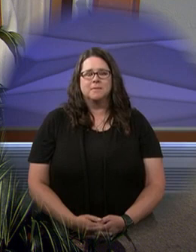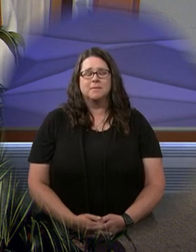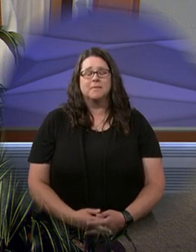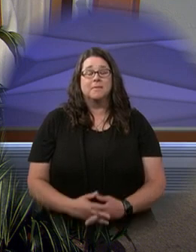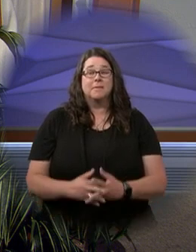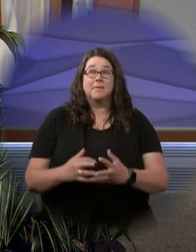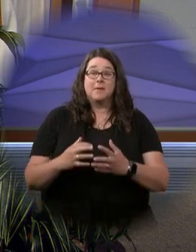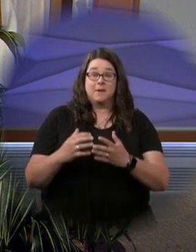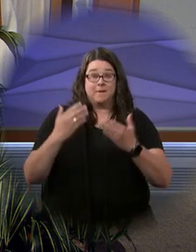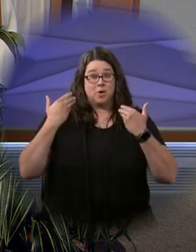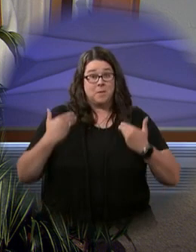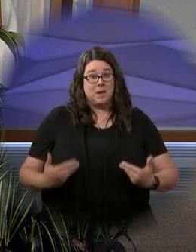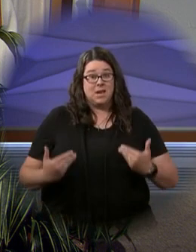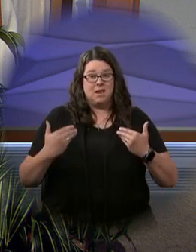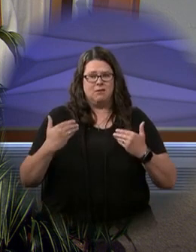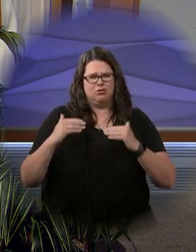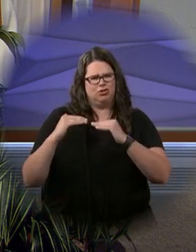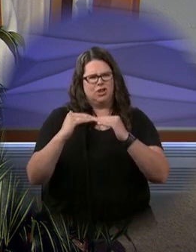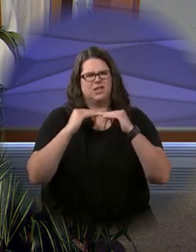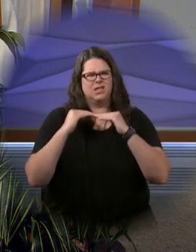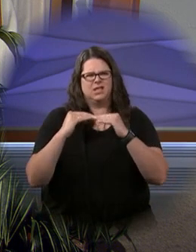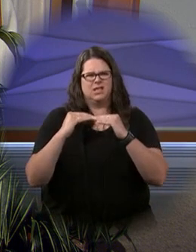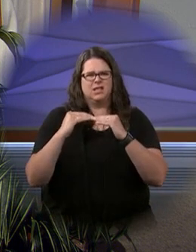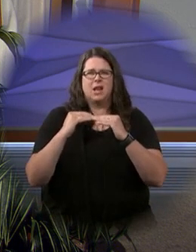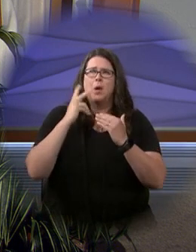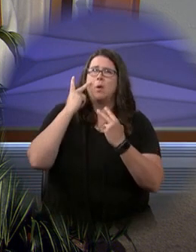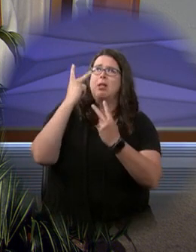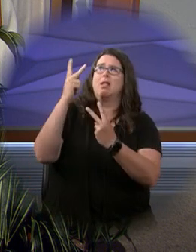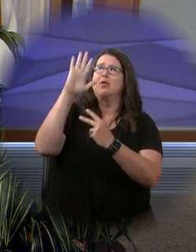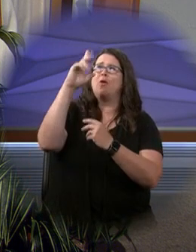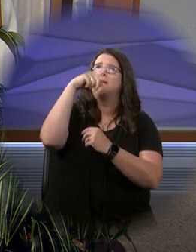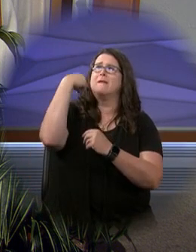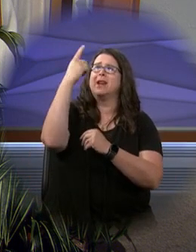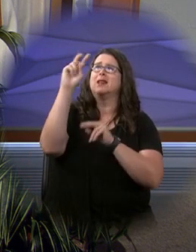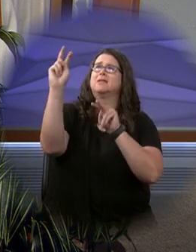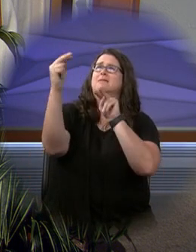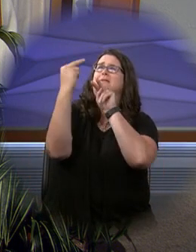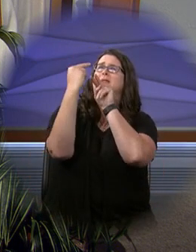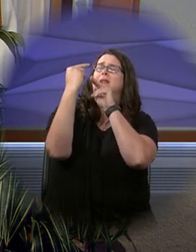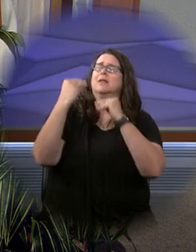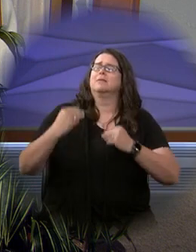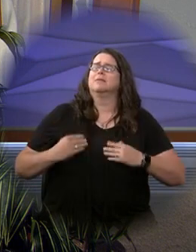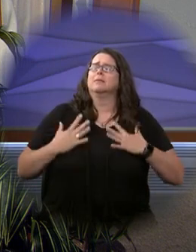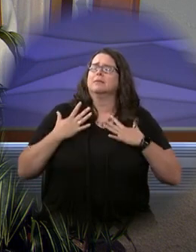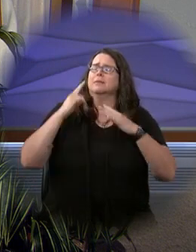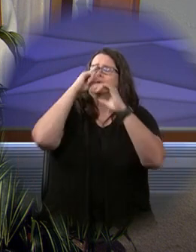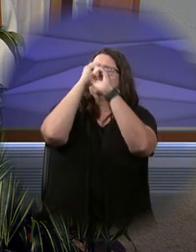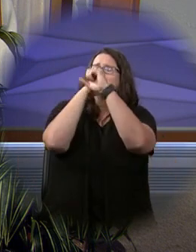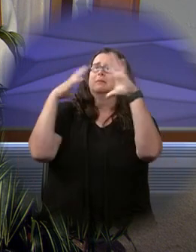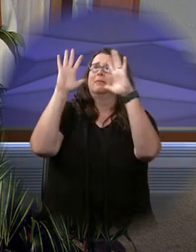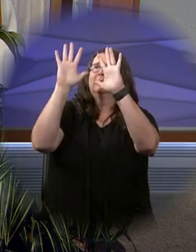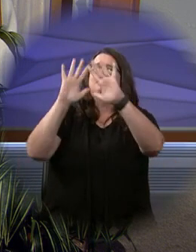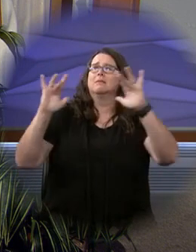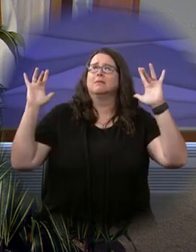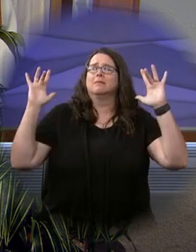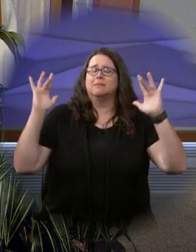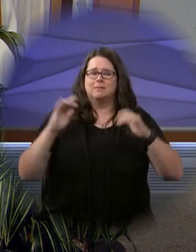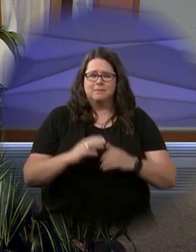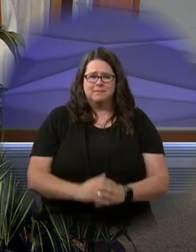As for me, in justice I shall behold your face. I shall be filled with the vision of your glory.